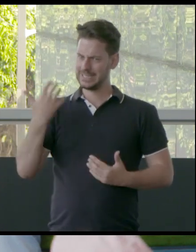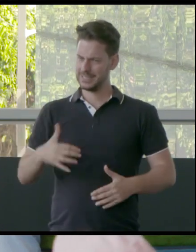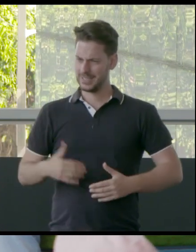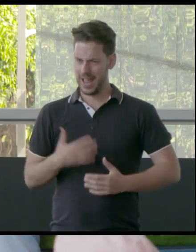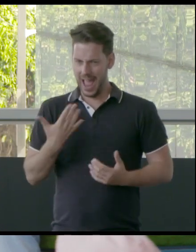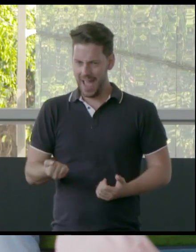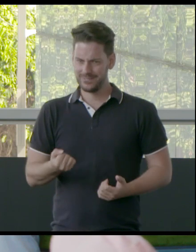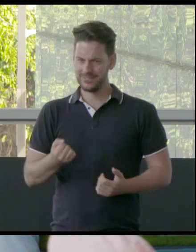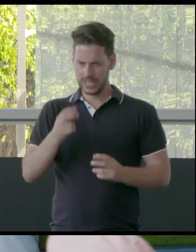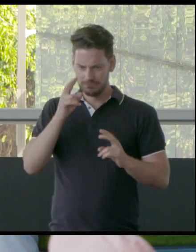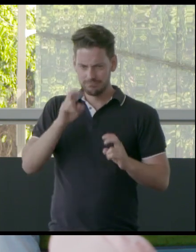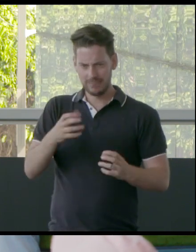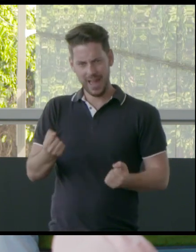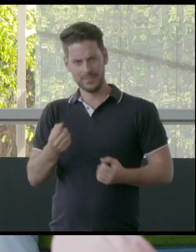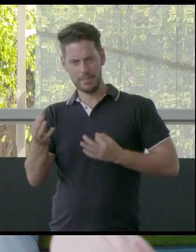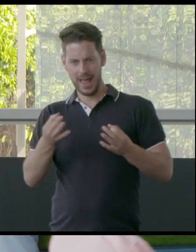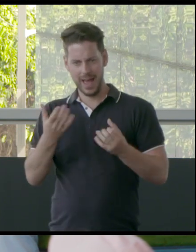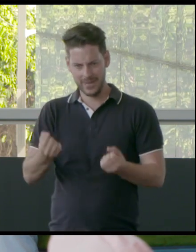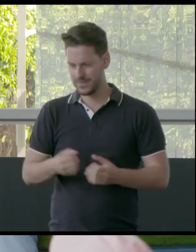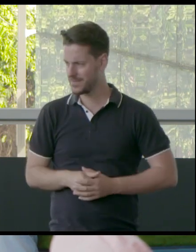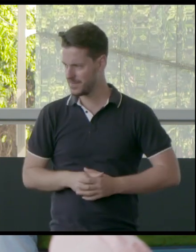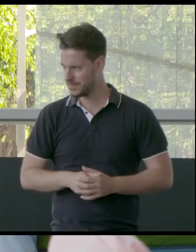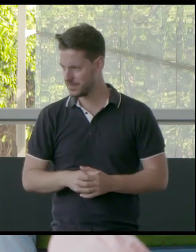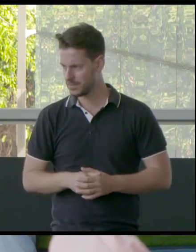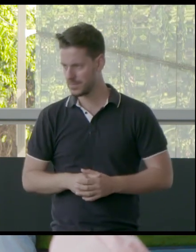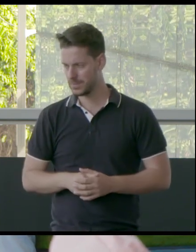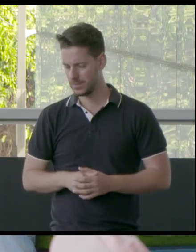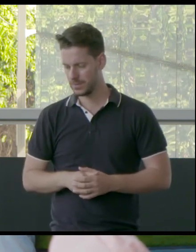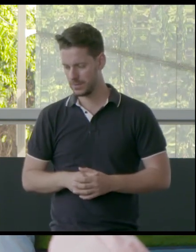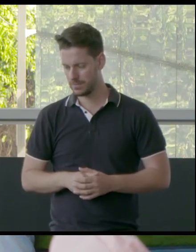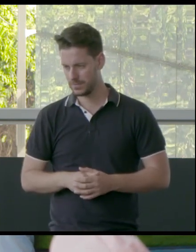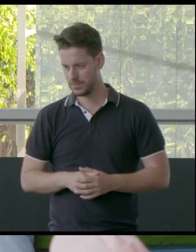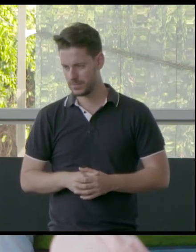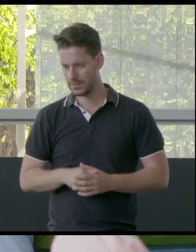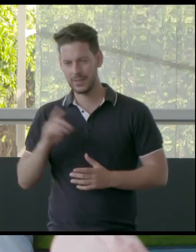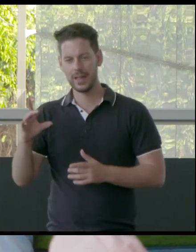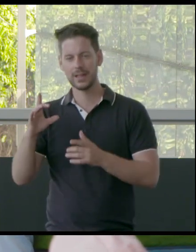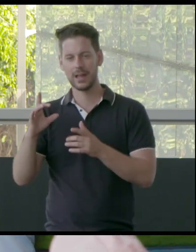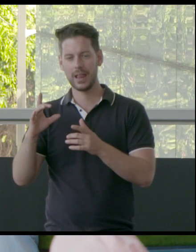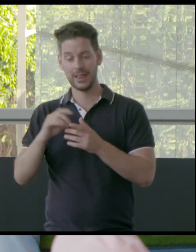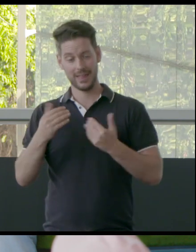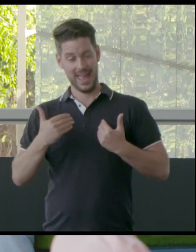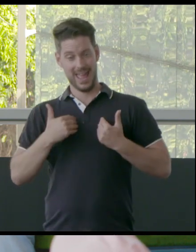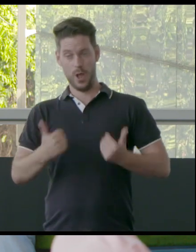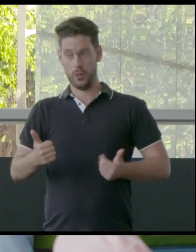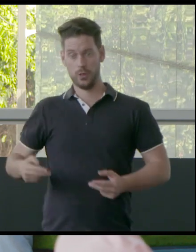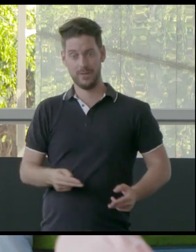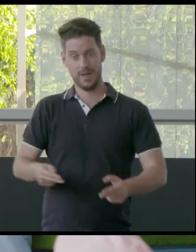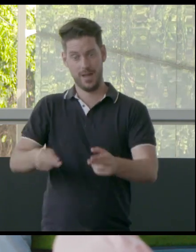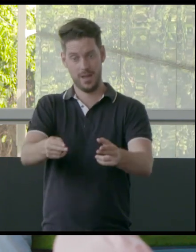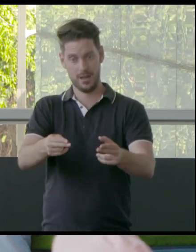And there's also this other idea that I think is quite relevant. And that is, Nicole, that the health of a river system